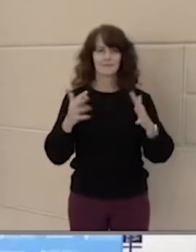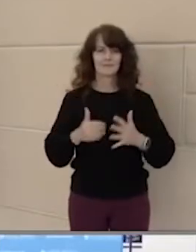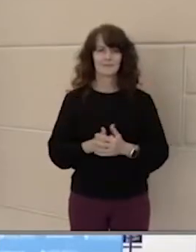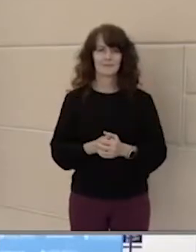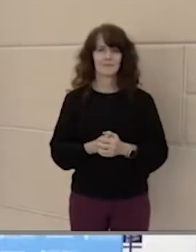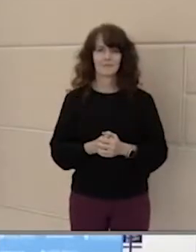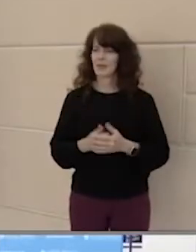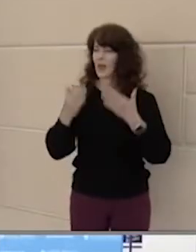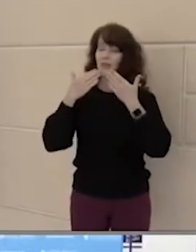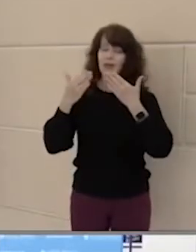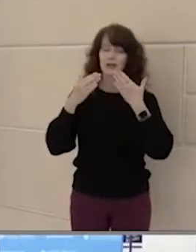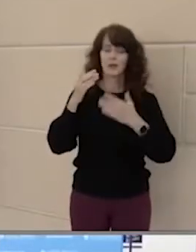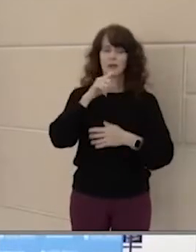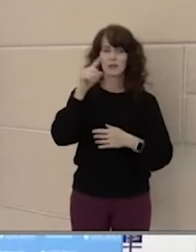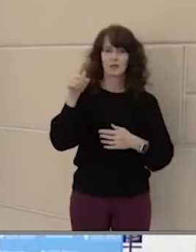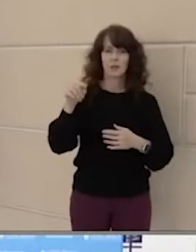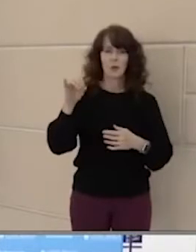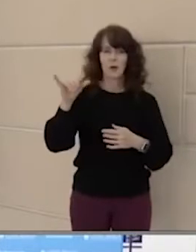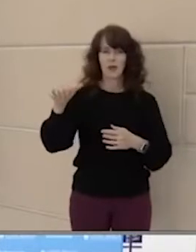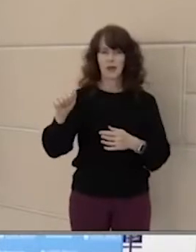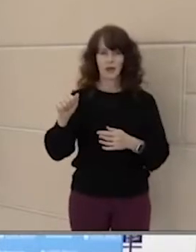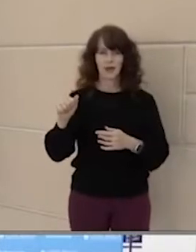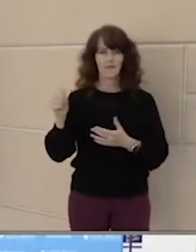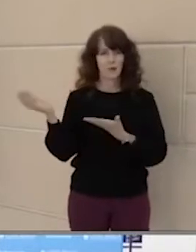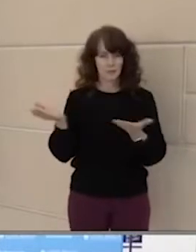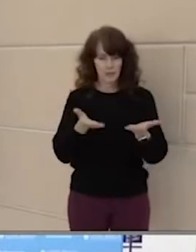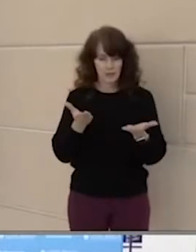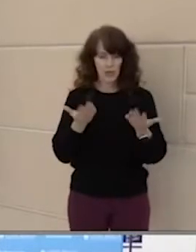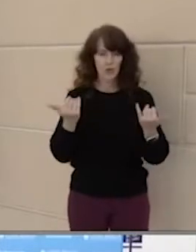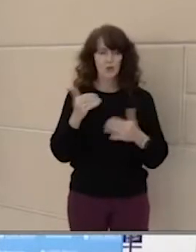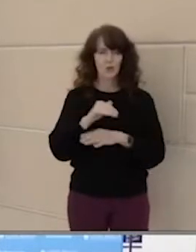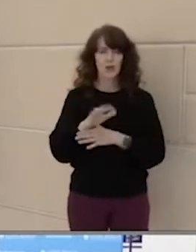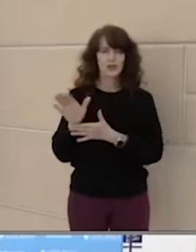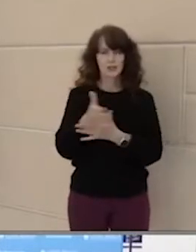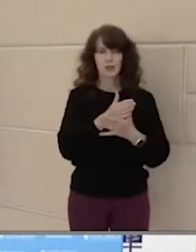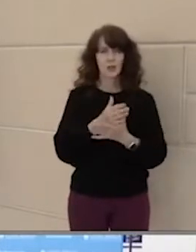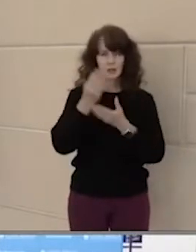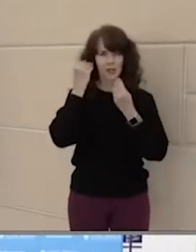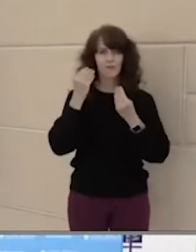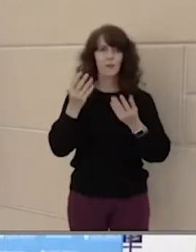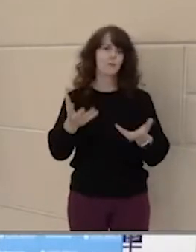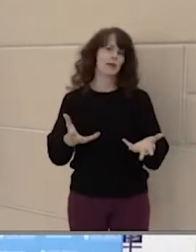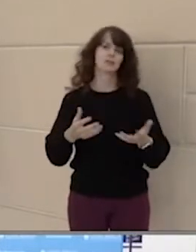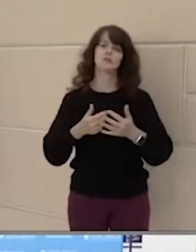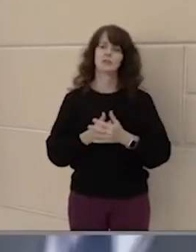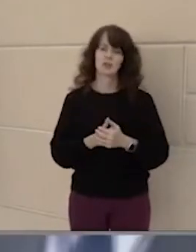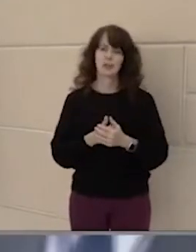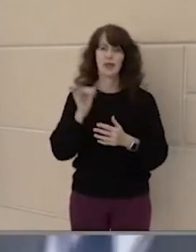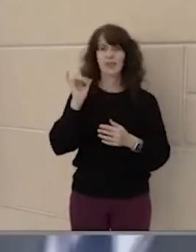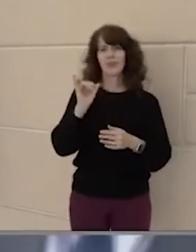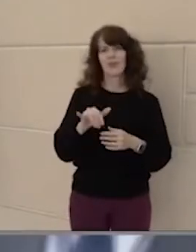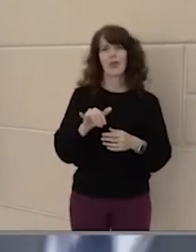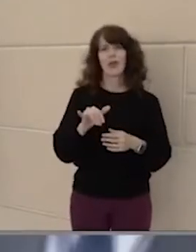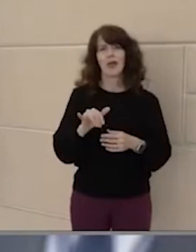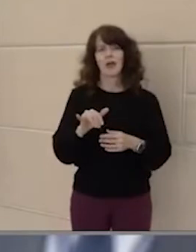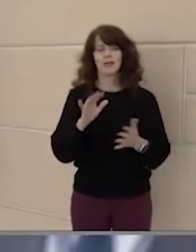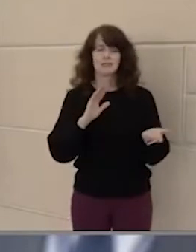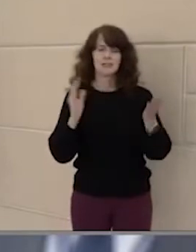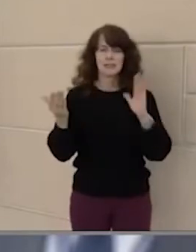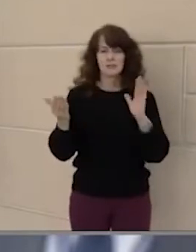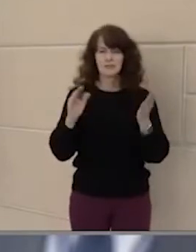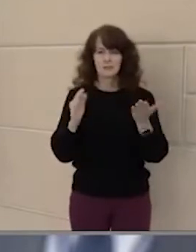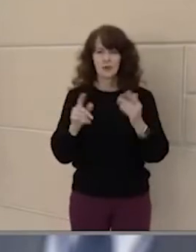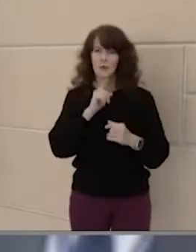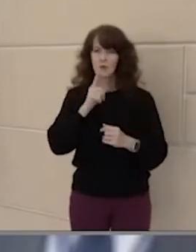Thank thank you, Zoya, for being with us tonight and for sharing that information. That seems